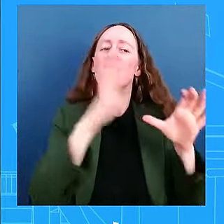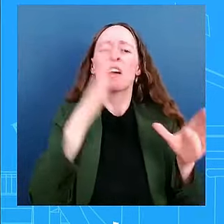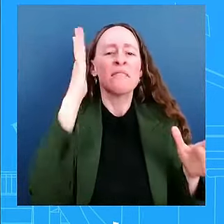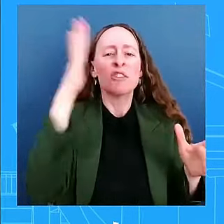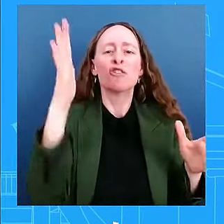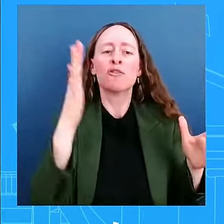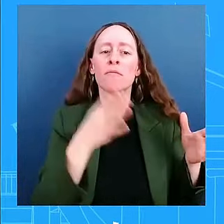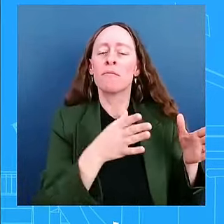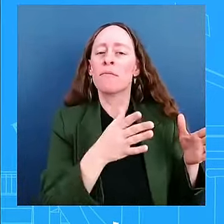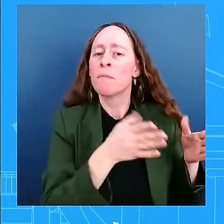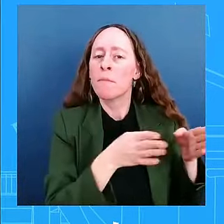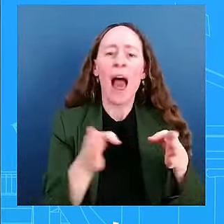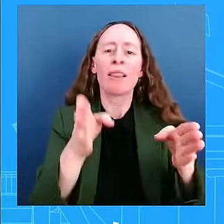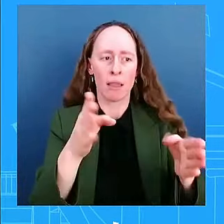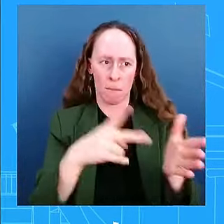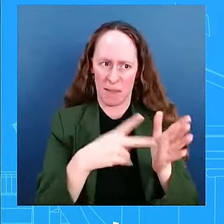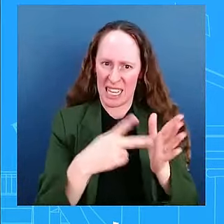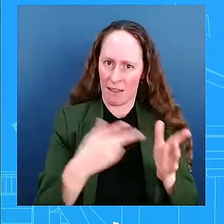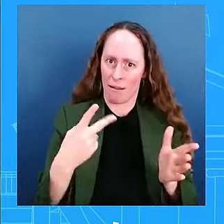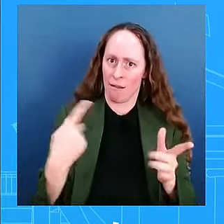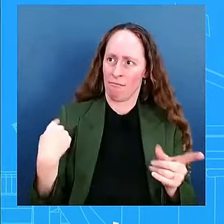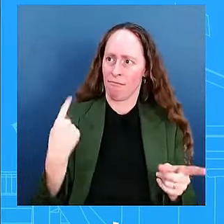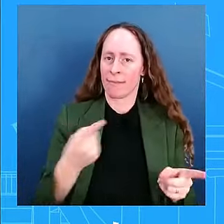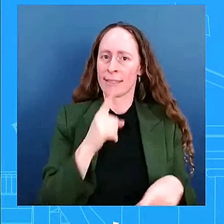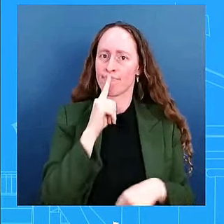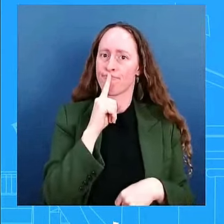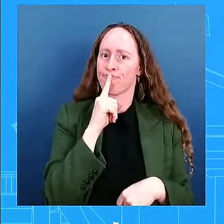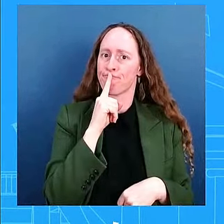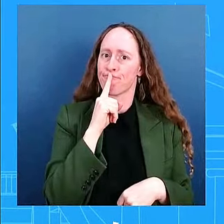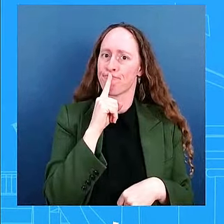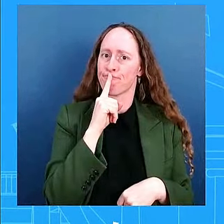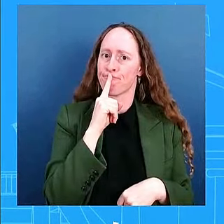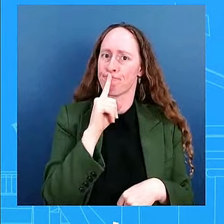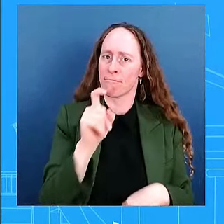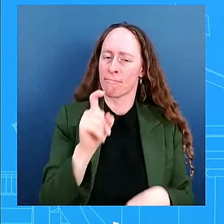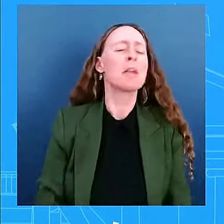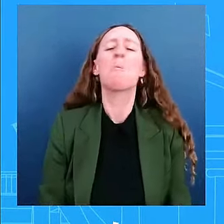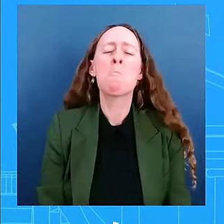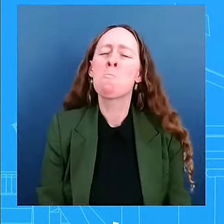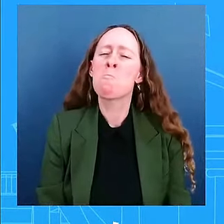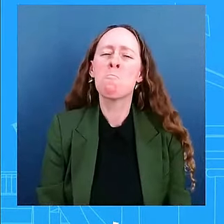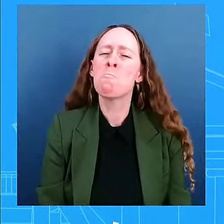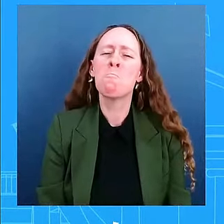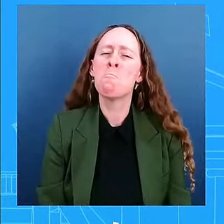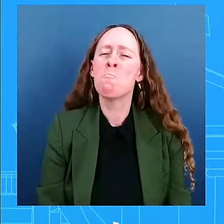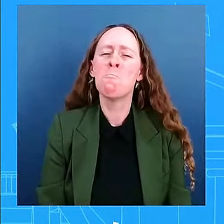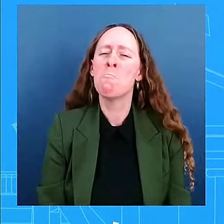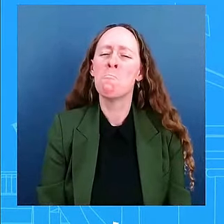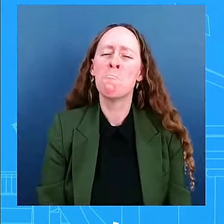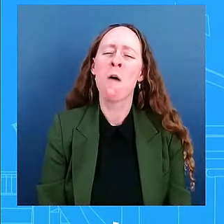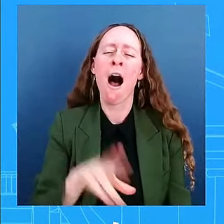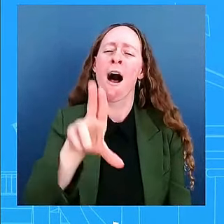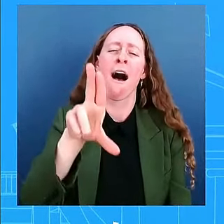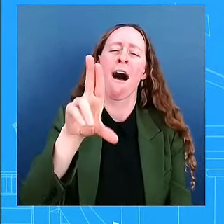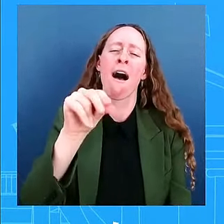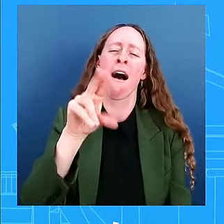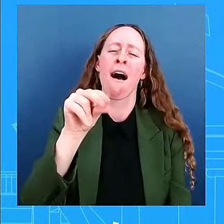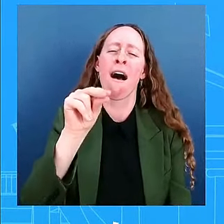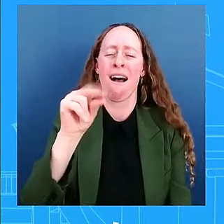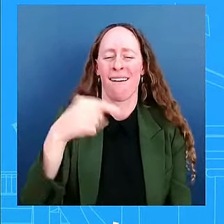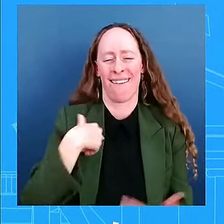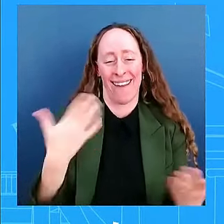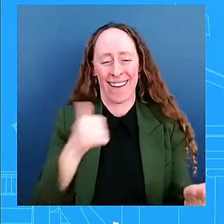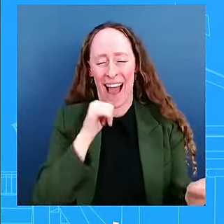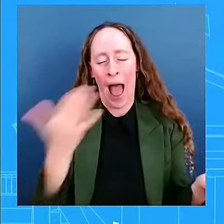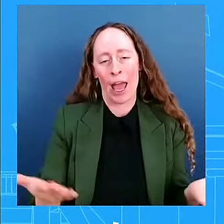the President has always been, I'm going to be, you know, not going to speak to politics from here. But what I can say more